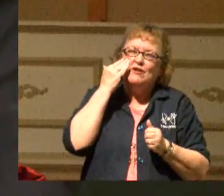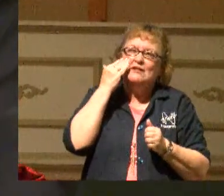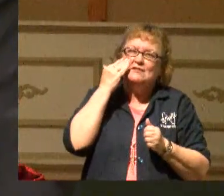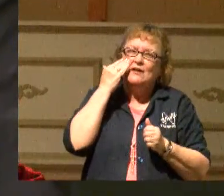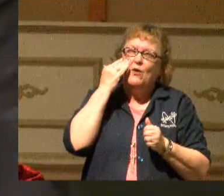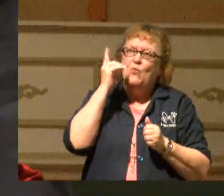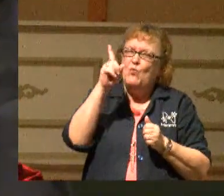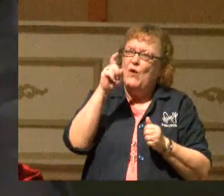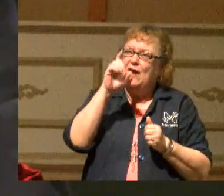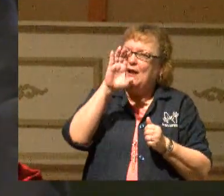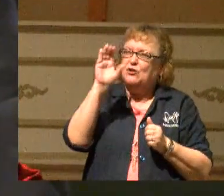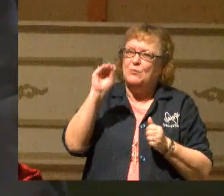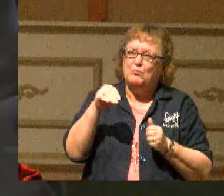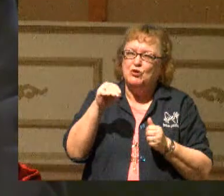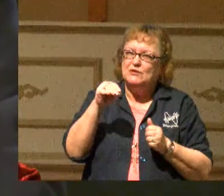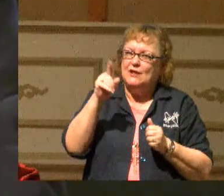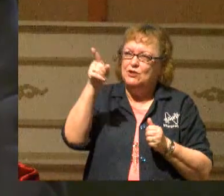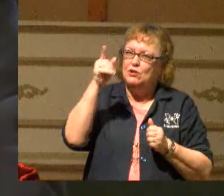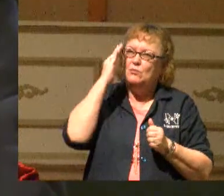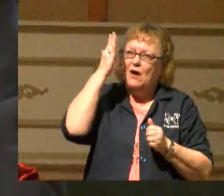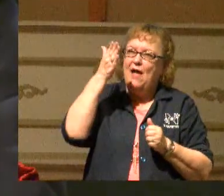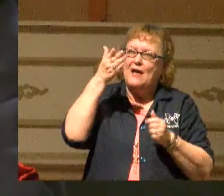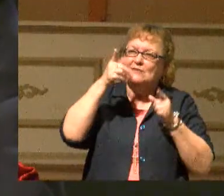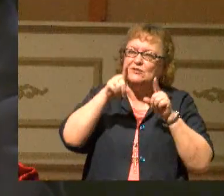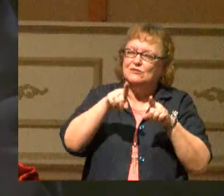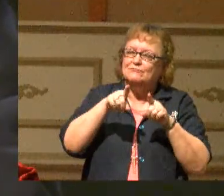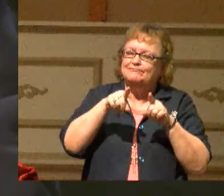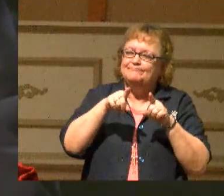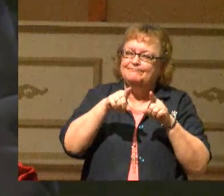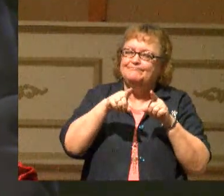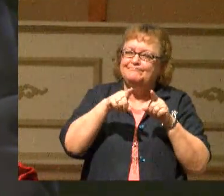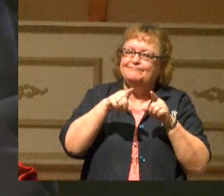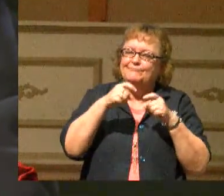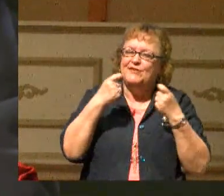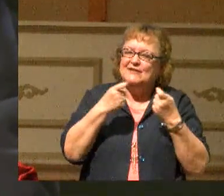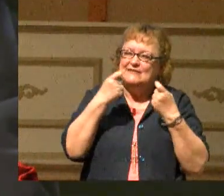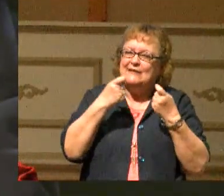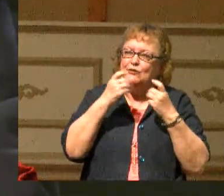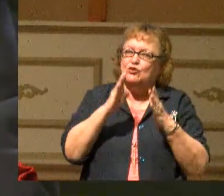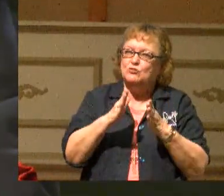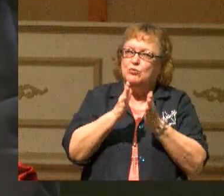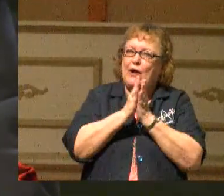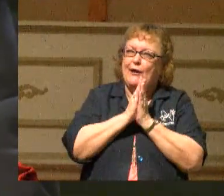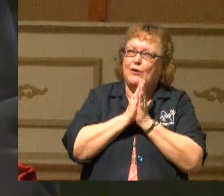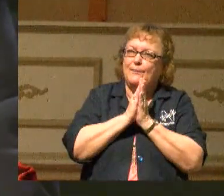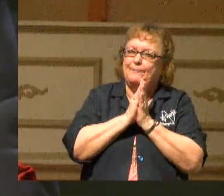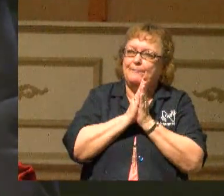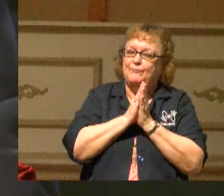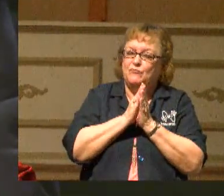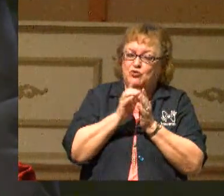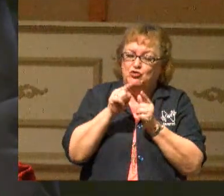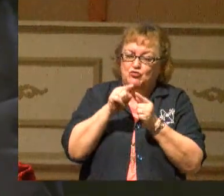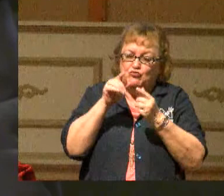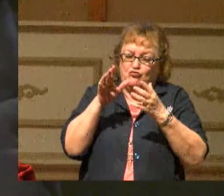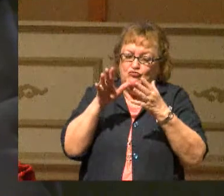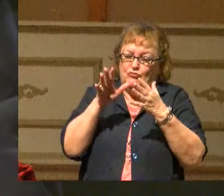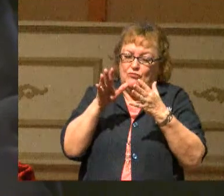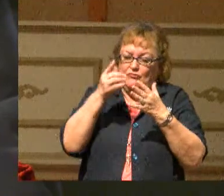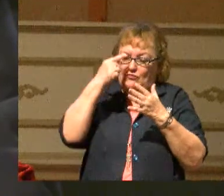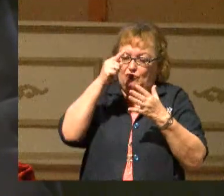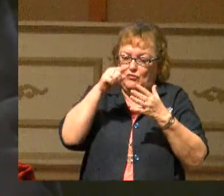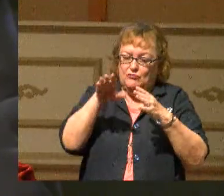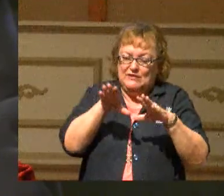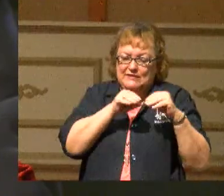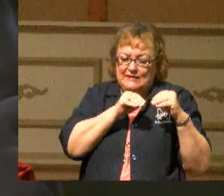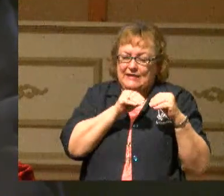are 100% going to answer, and that is the sinner's prayer to receive Jesus Christ as their